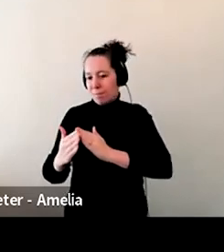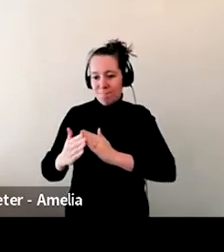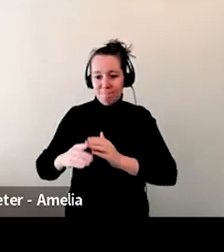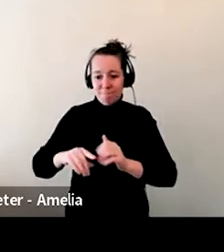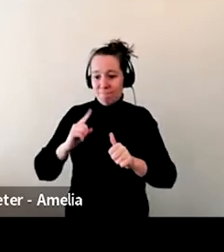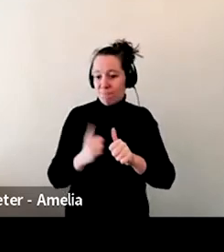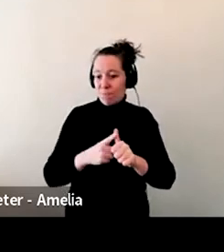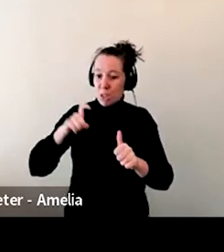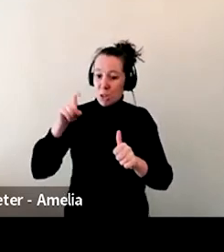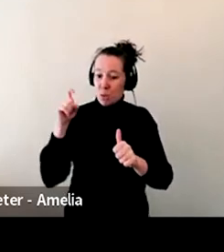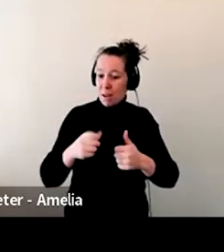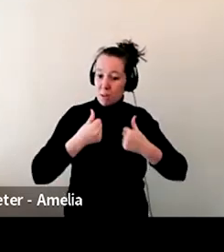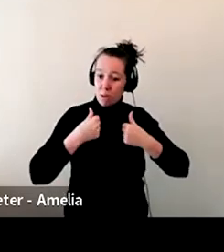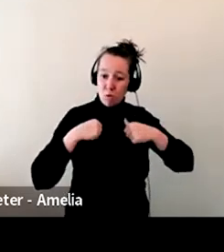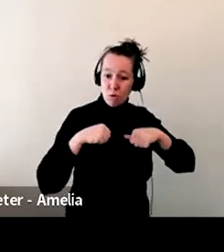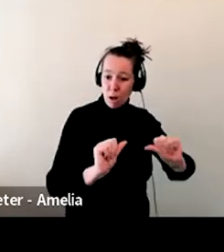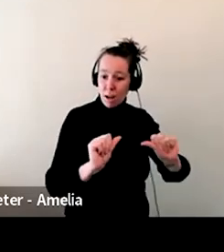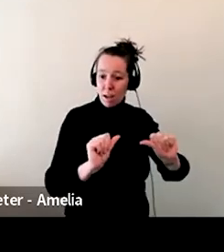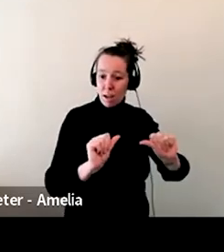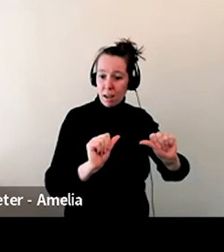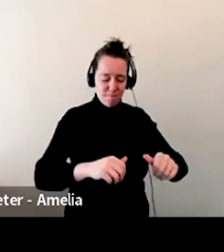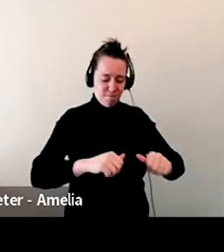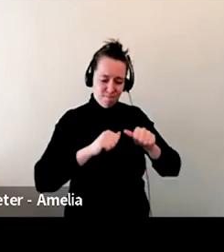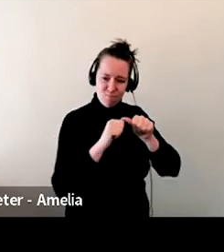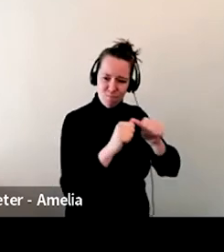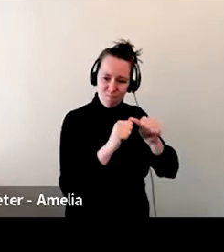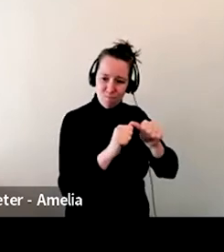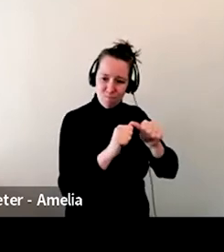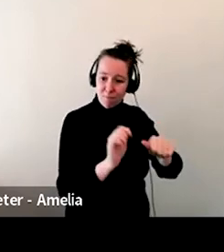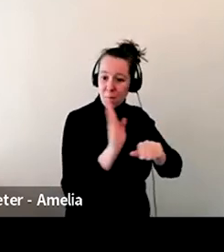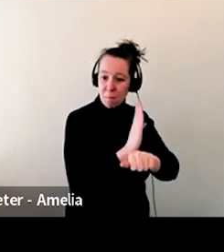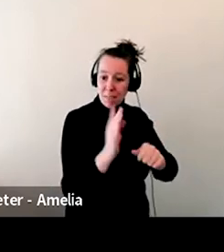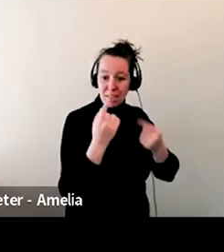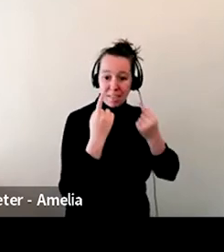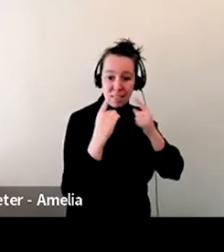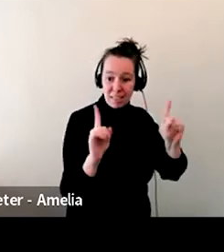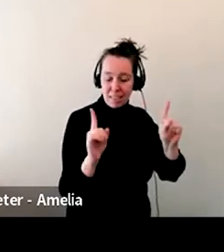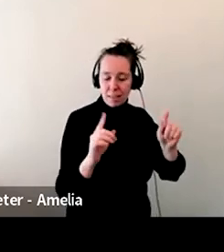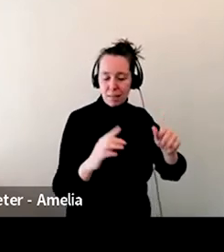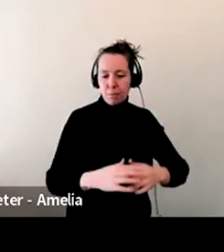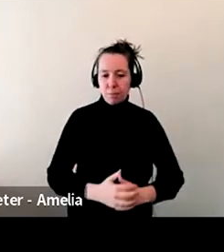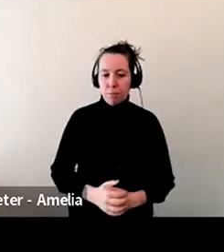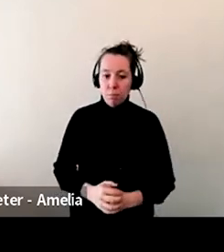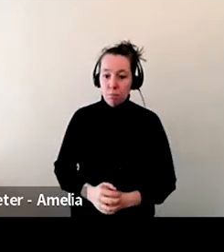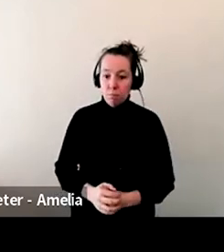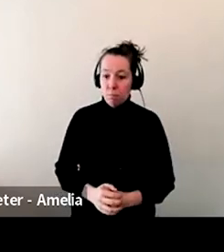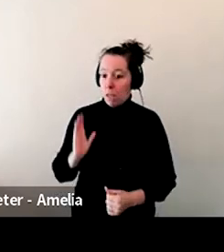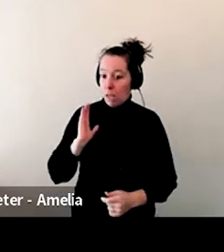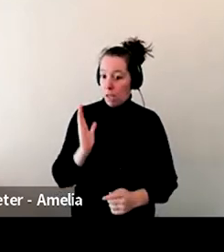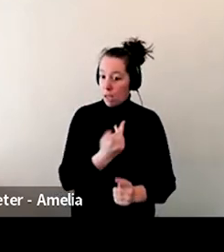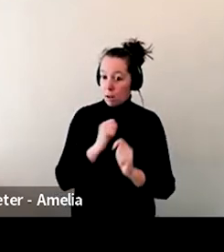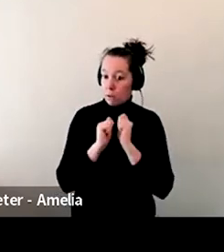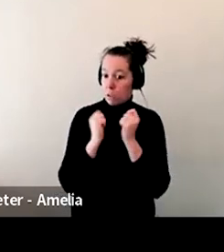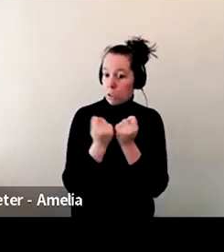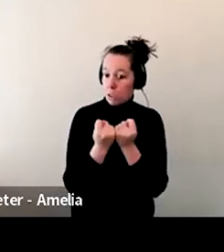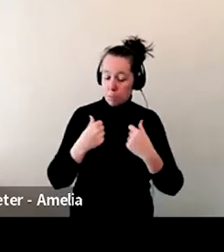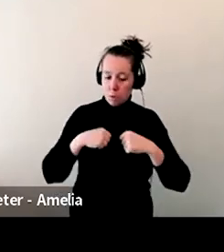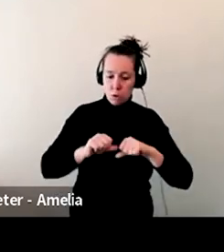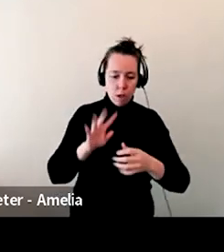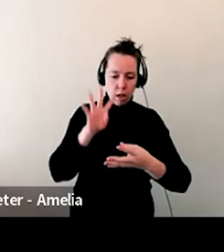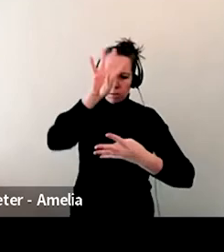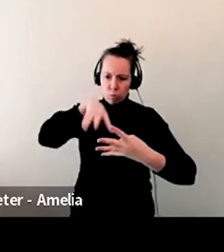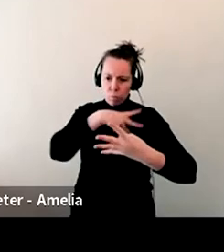sustainable business. Um, so we spent quite a lot of time working on a cashflow projection spreadsheet